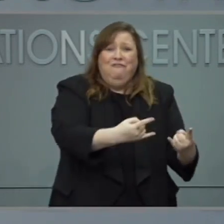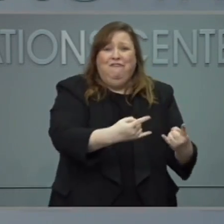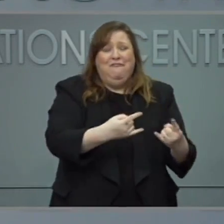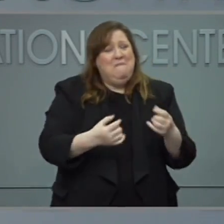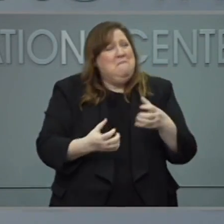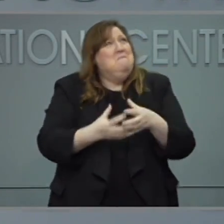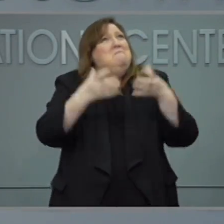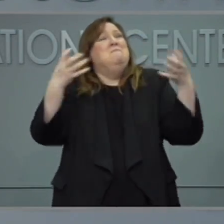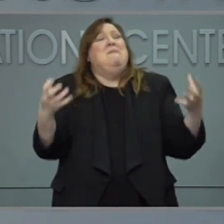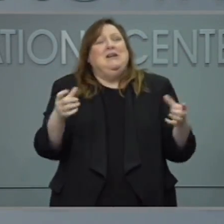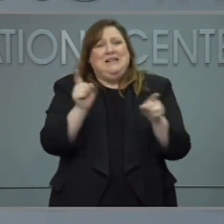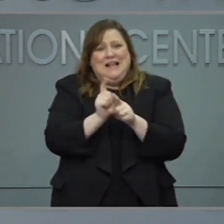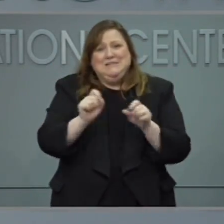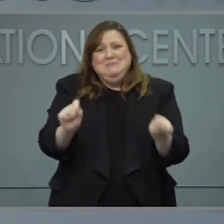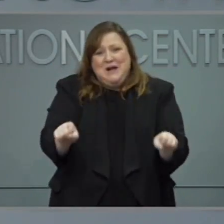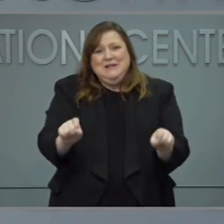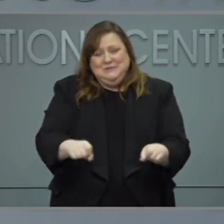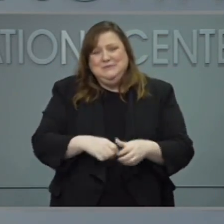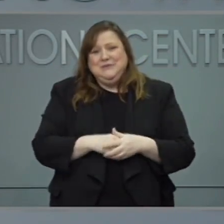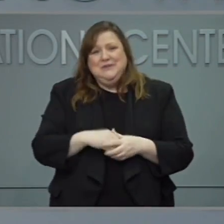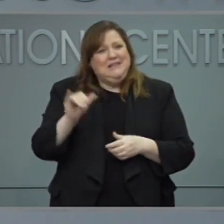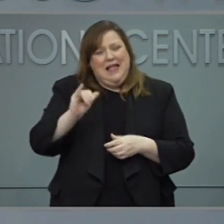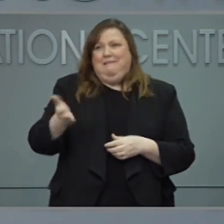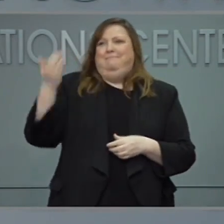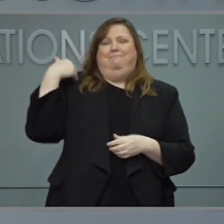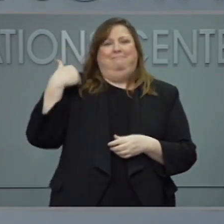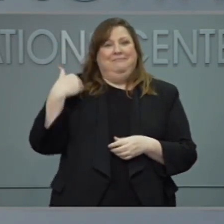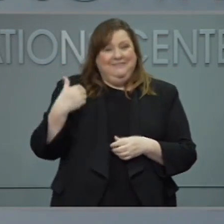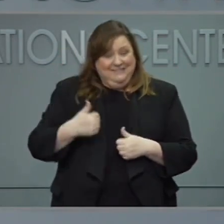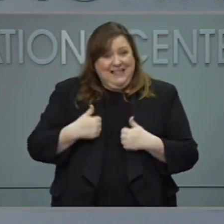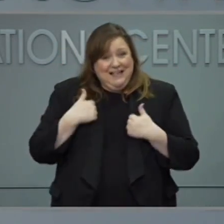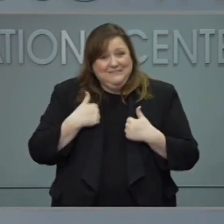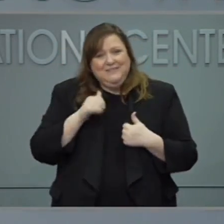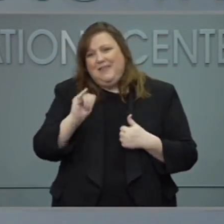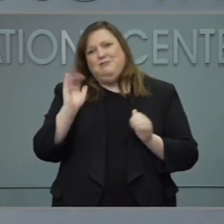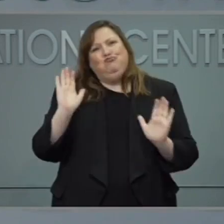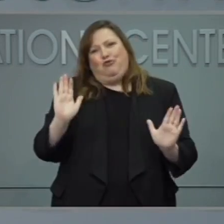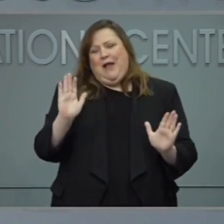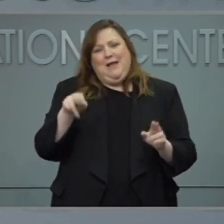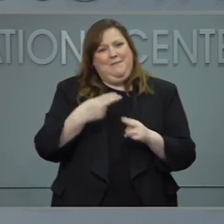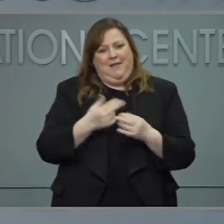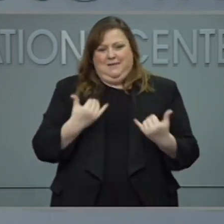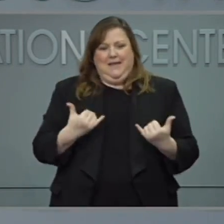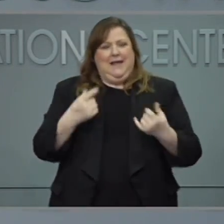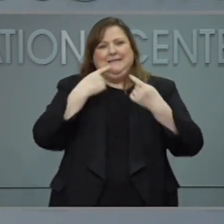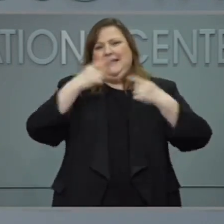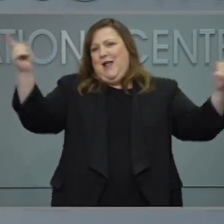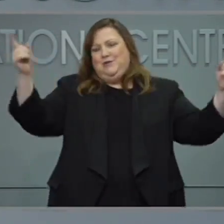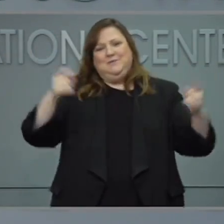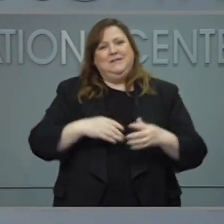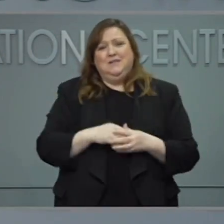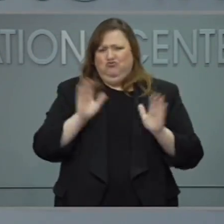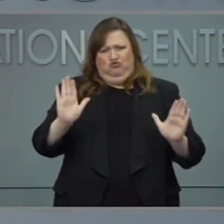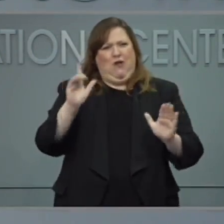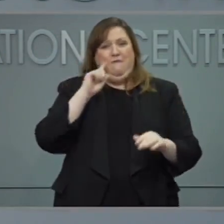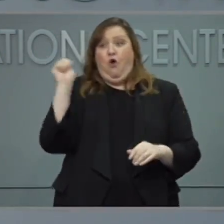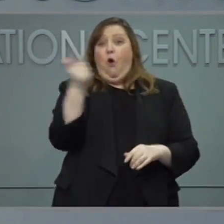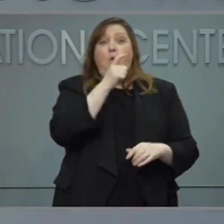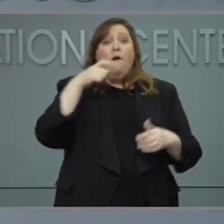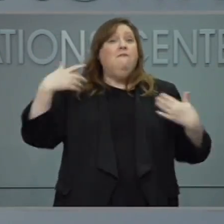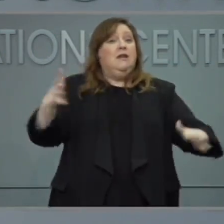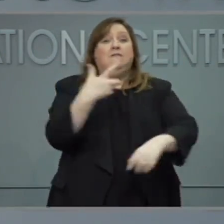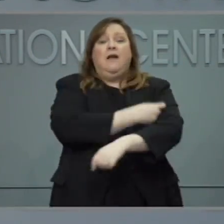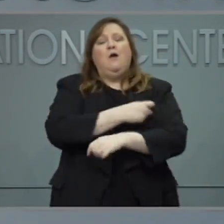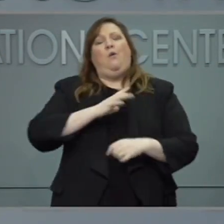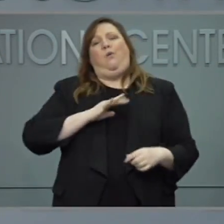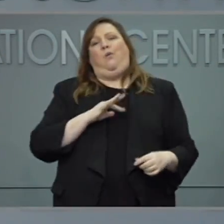much as I did before. And that's a great thing about today. I think that's a great thing for all people who have been vaccinated. Dr. Cohen.